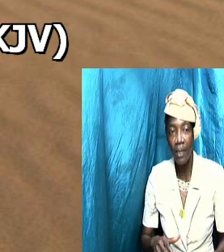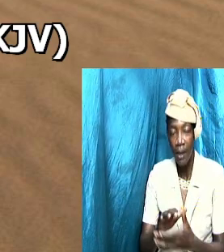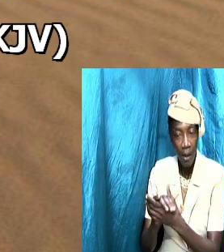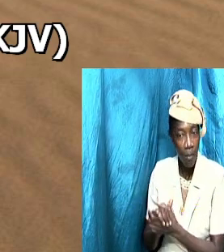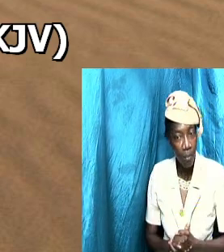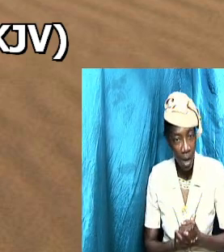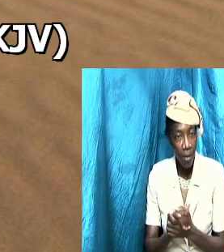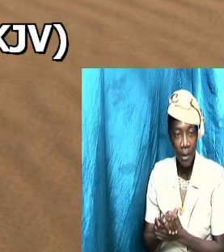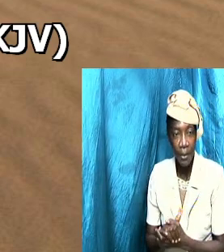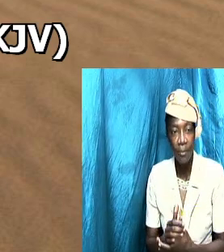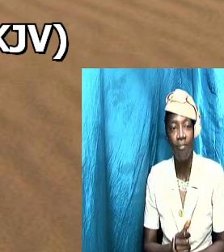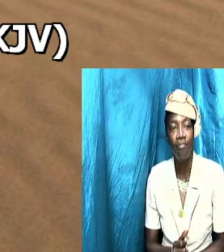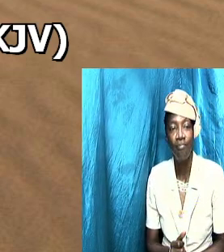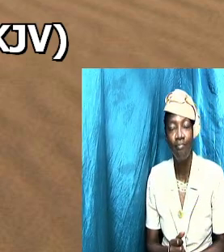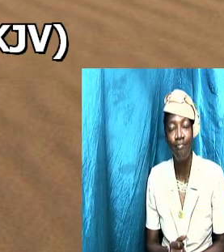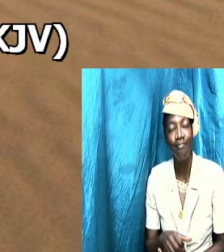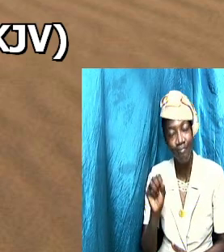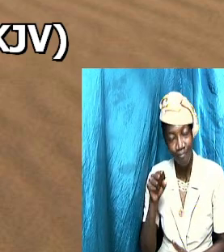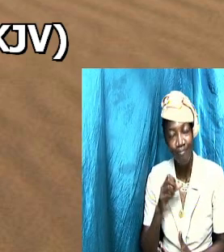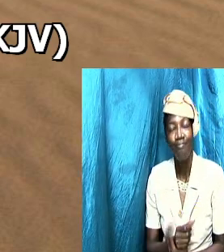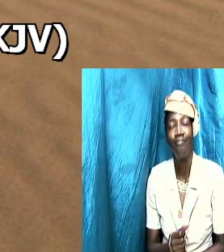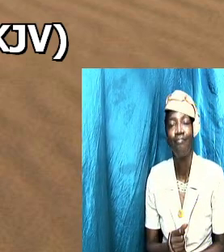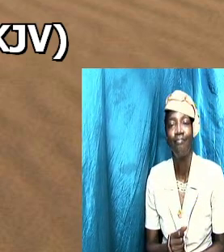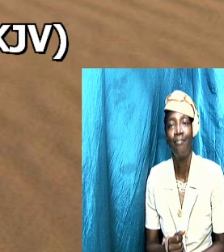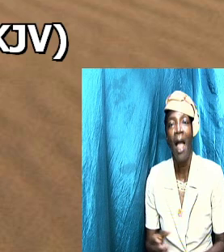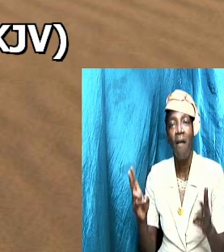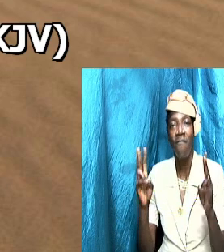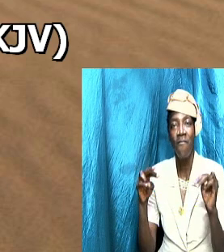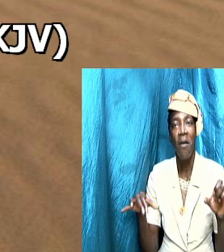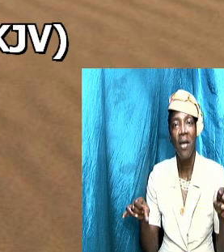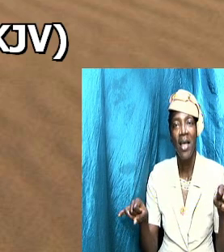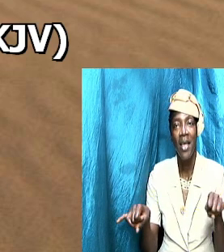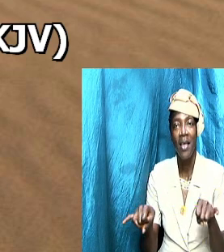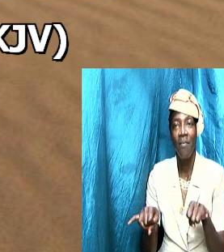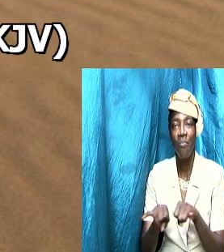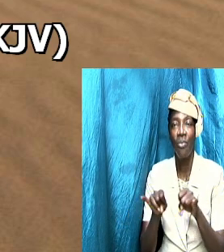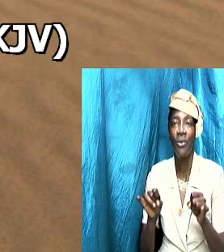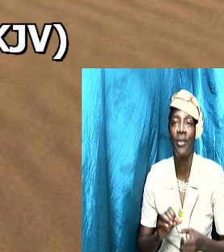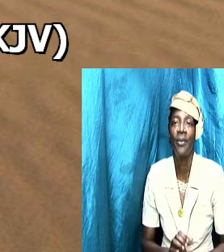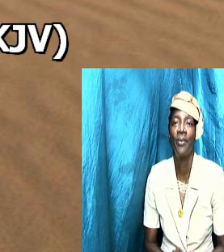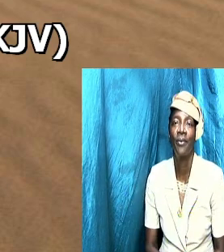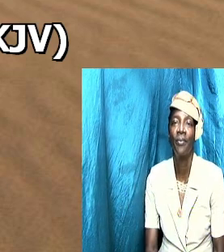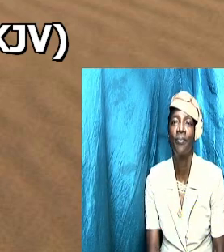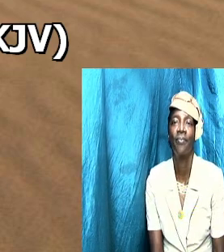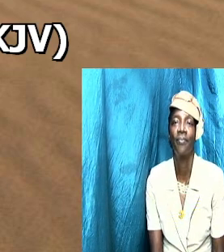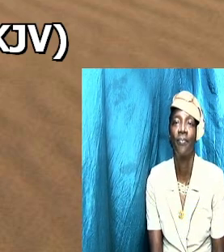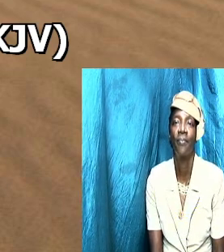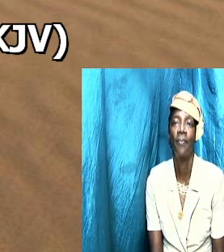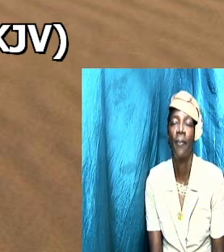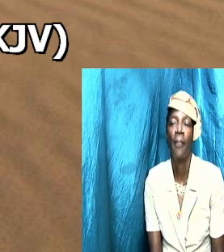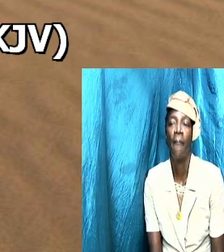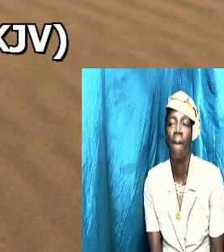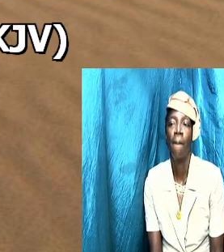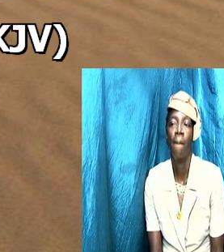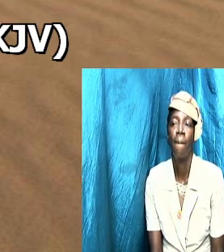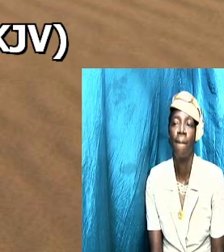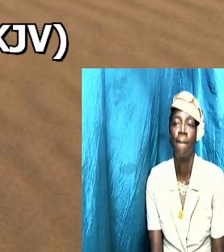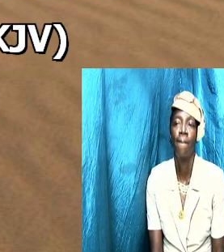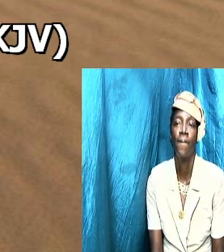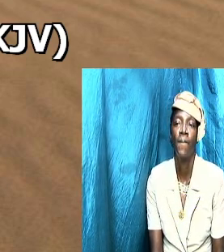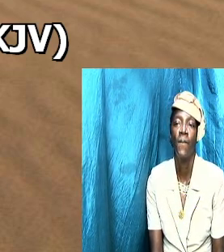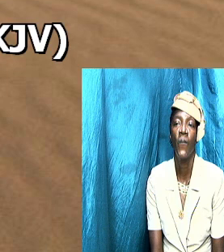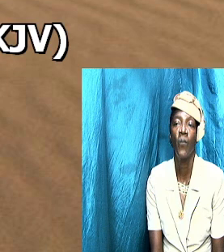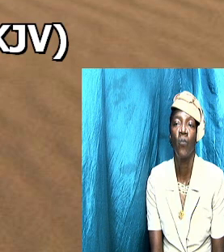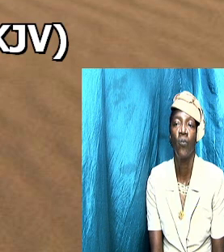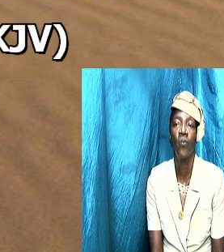spouse and that is very very very important similarly